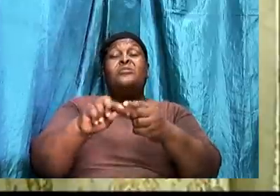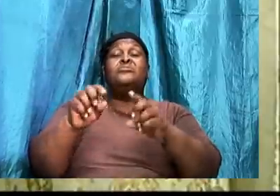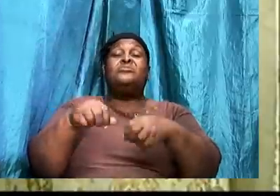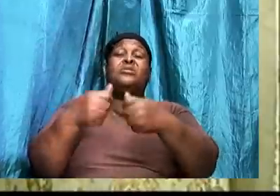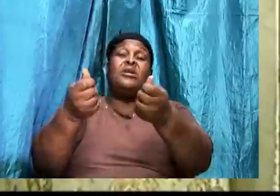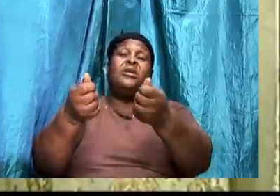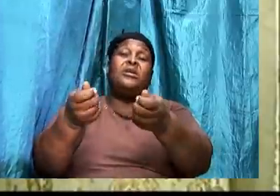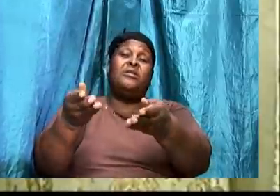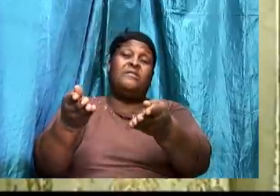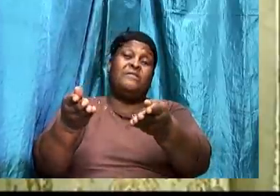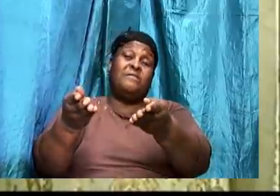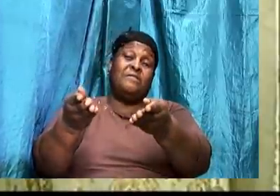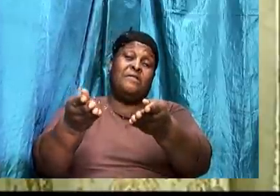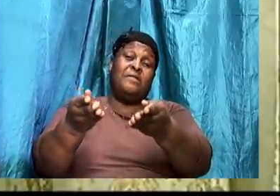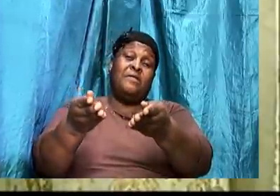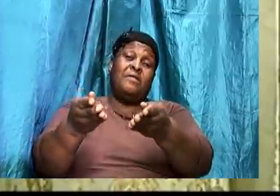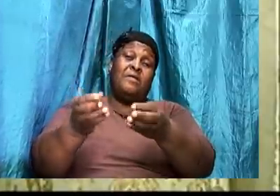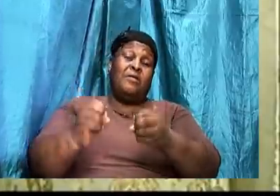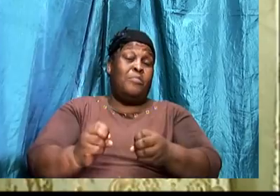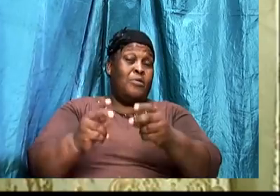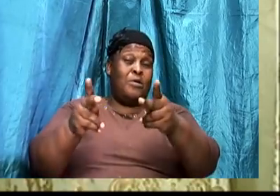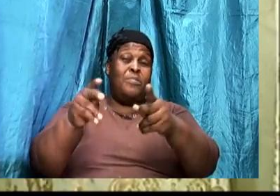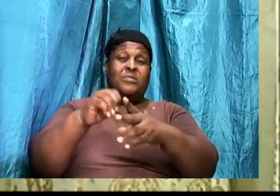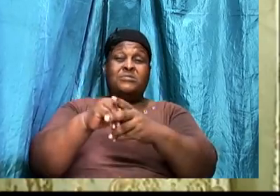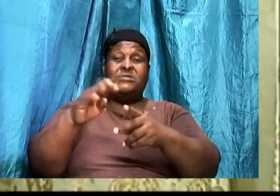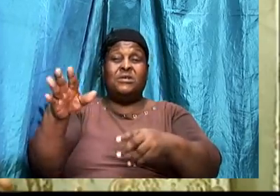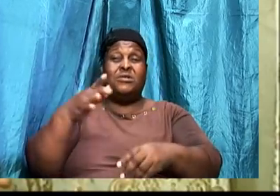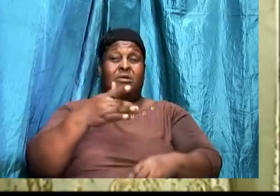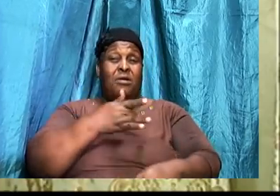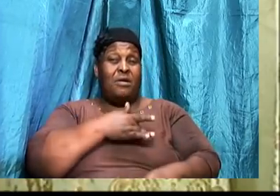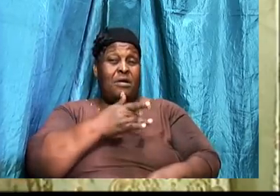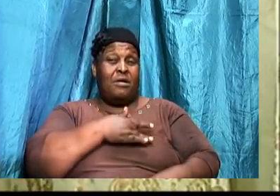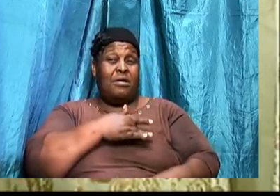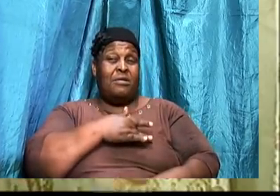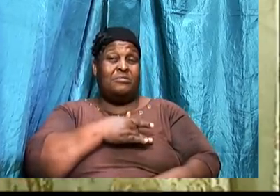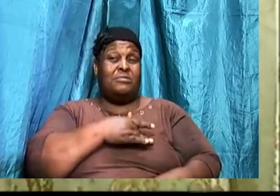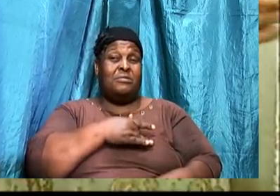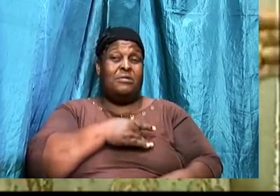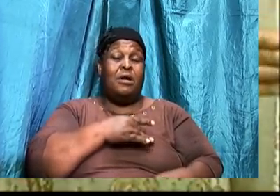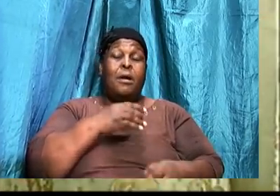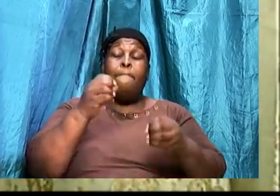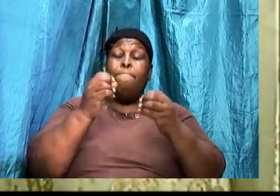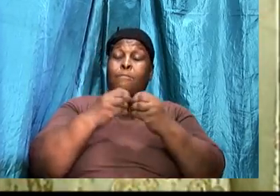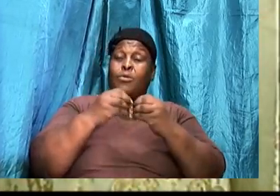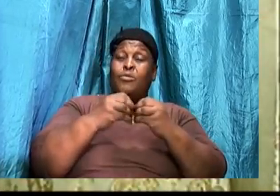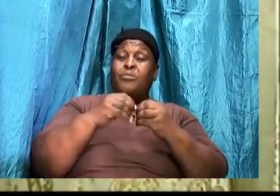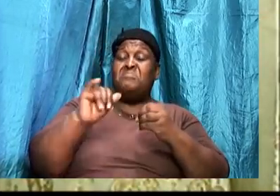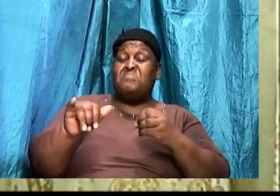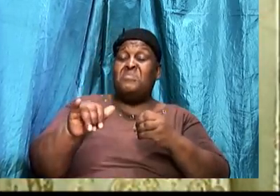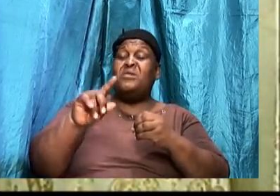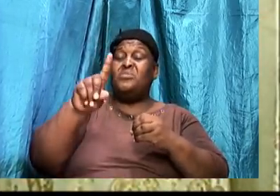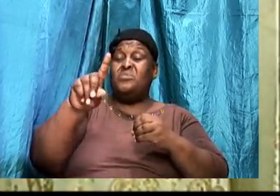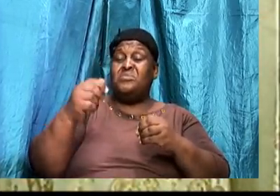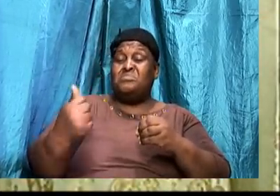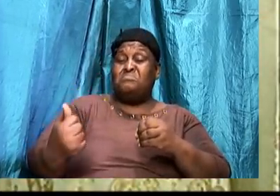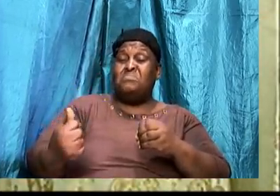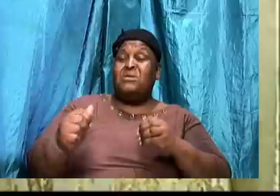purpose. In your heart. Anything you propose. Must be more. Than. The one tenth. That is established. Already. In the scriptures.